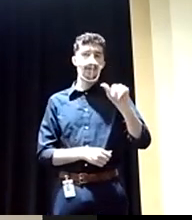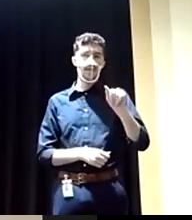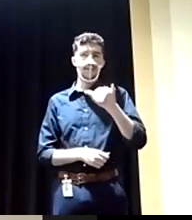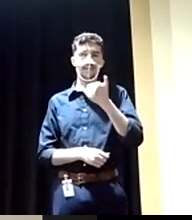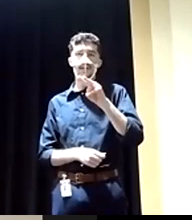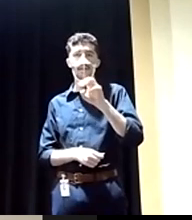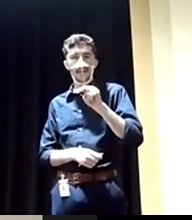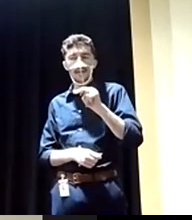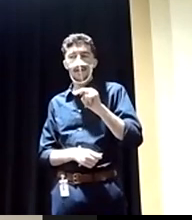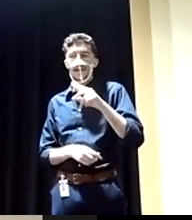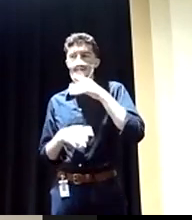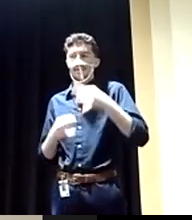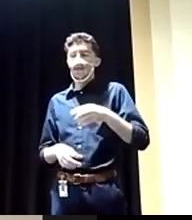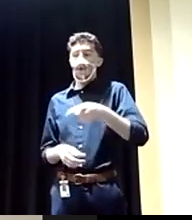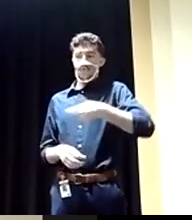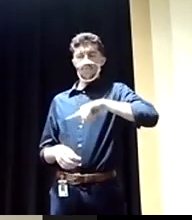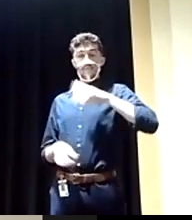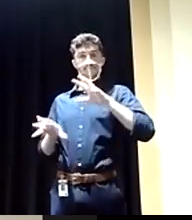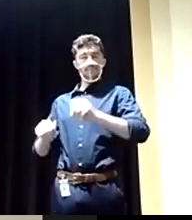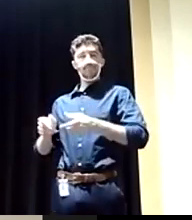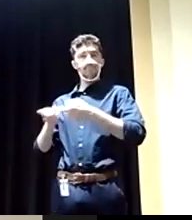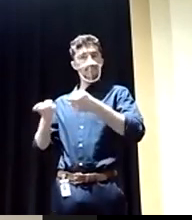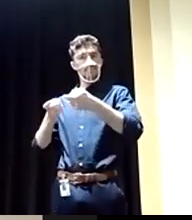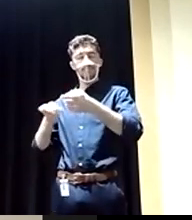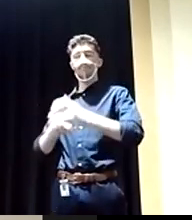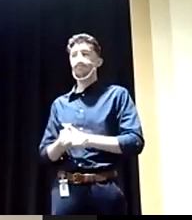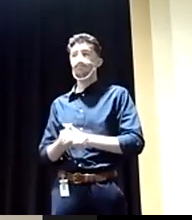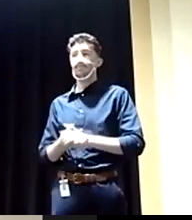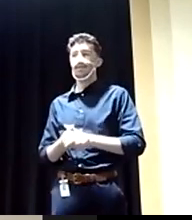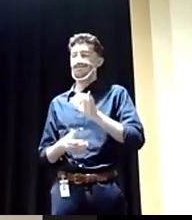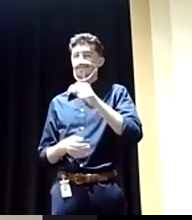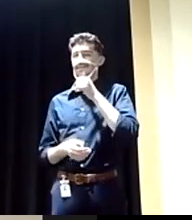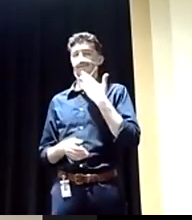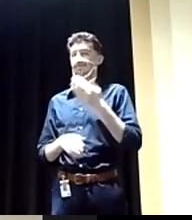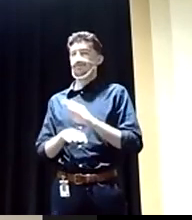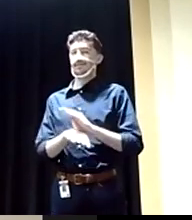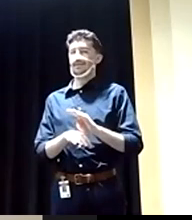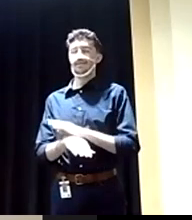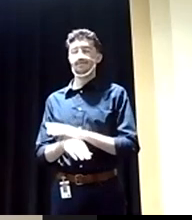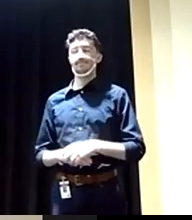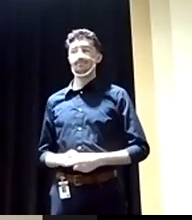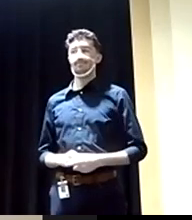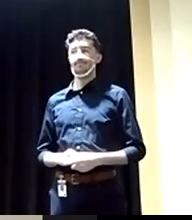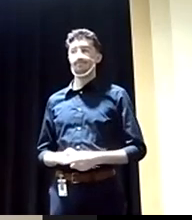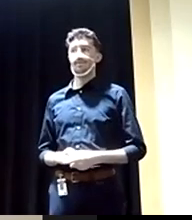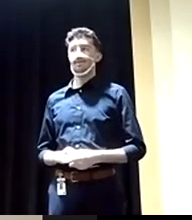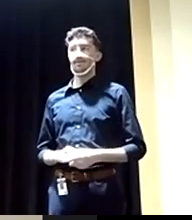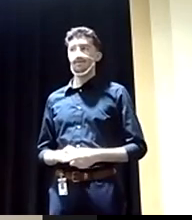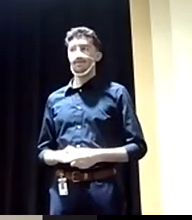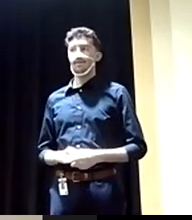destabilizing these countries, and then trying to get them to be part of NATO, it's just bad business. And yeah, I don't like